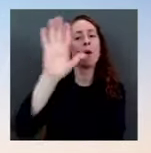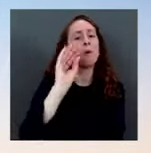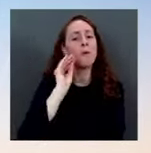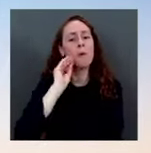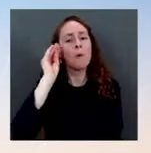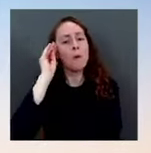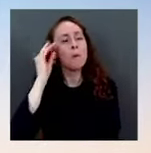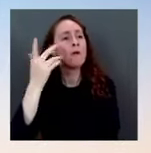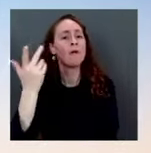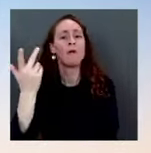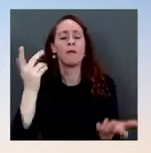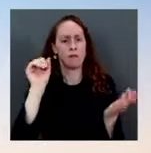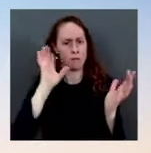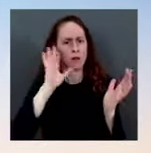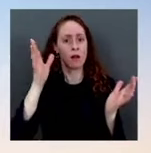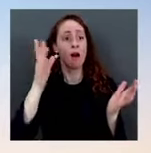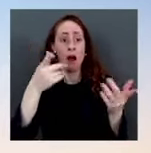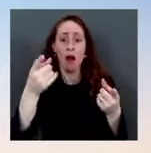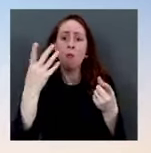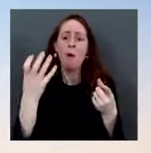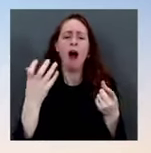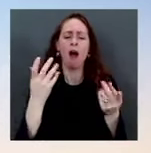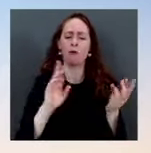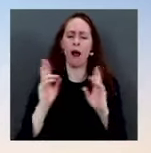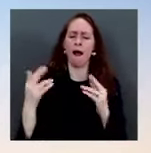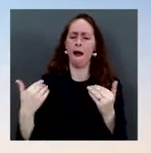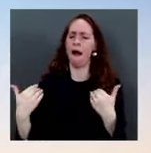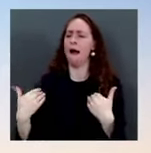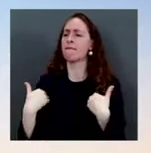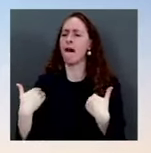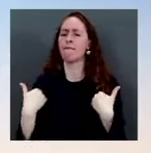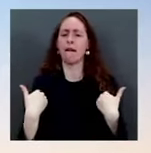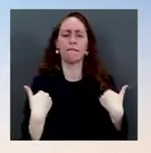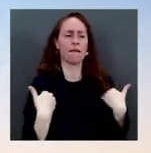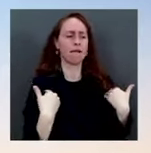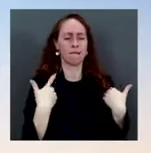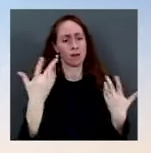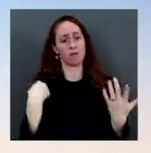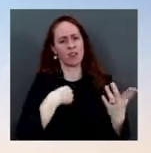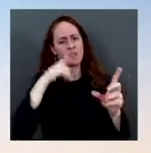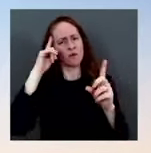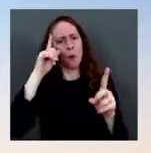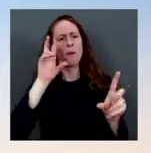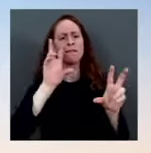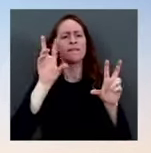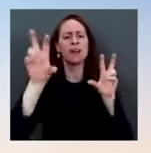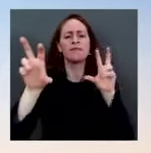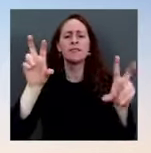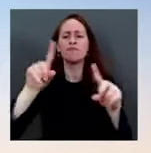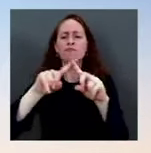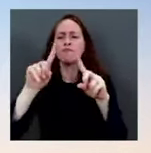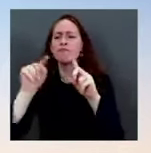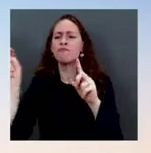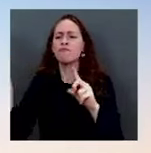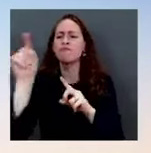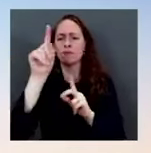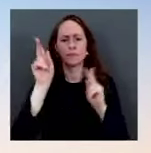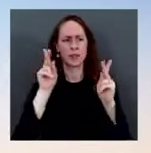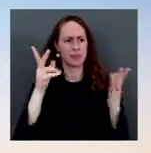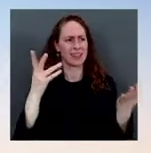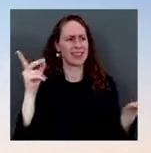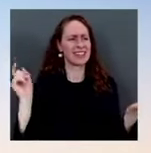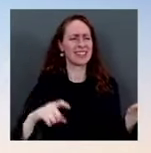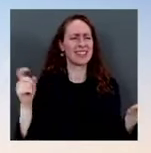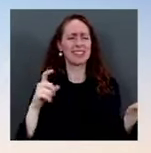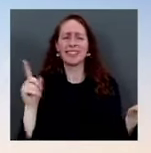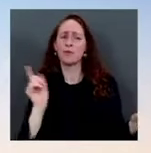where they need help the most so i know part of the announcement today is obviously testing sites and opening additional testing sites we have additional testing